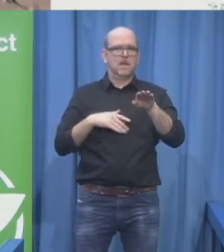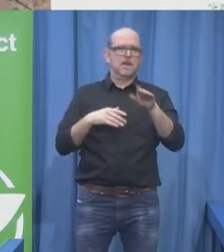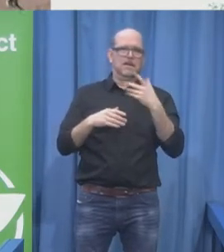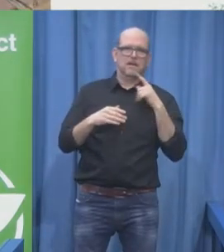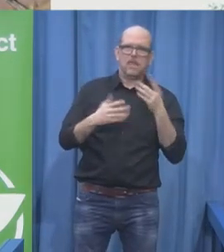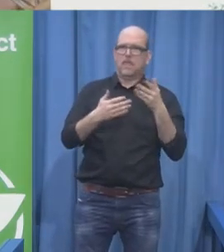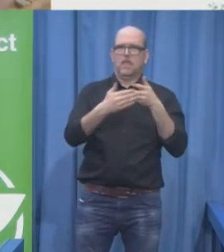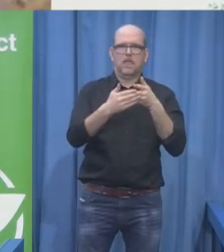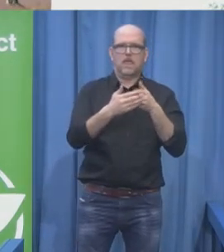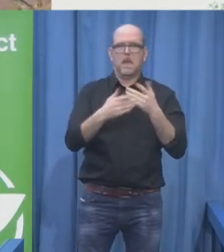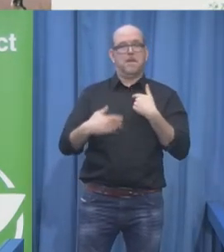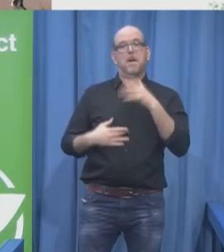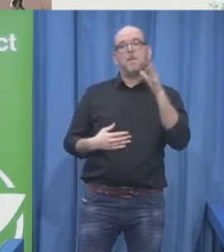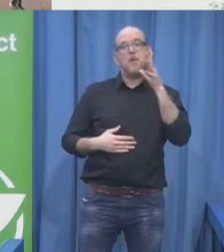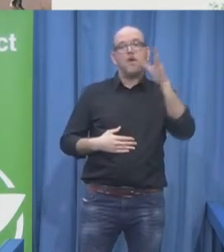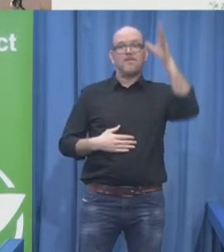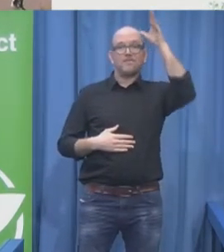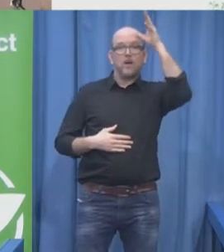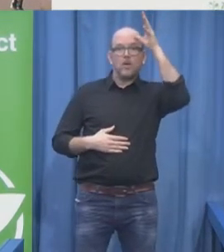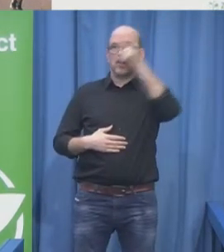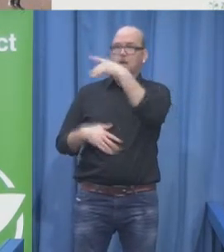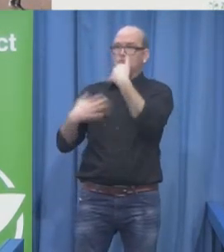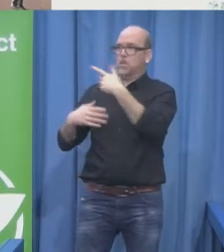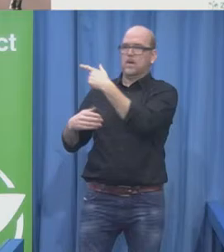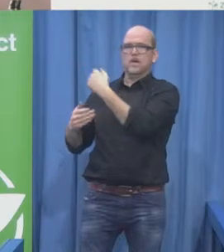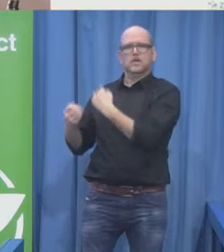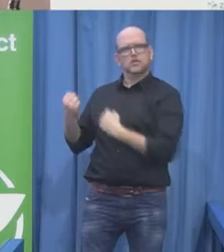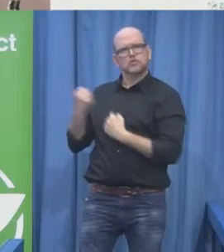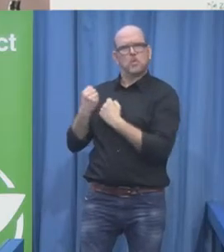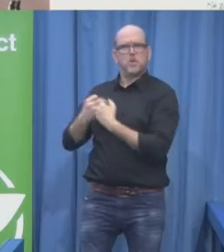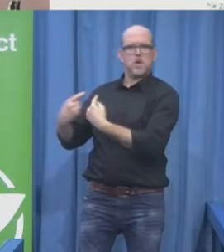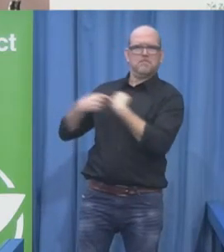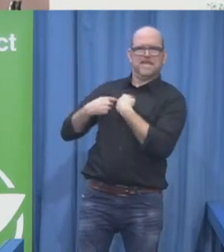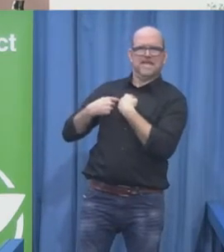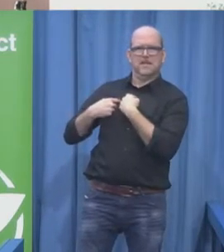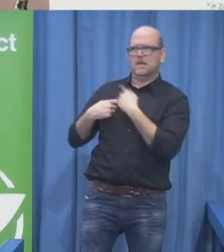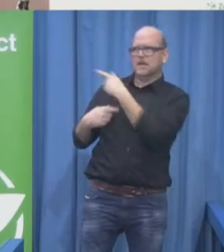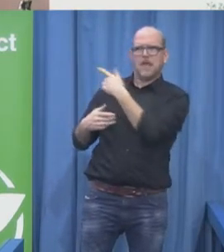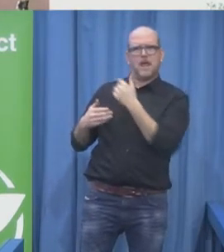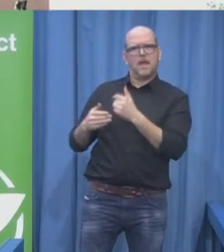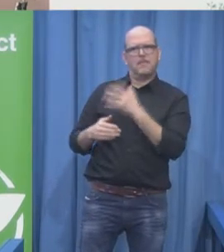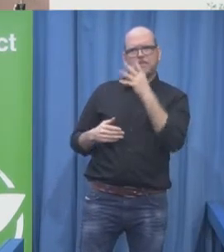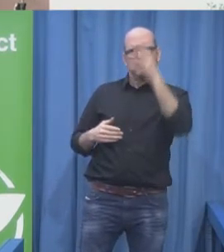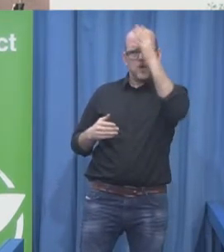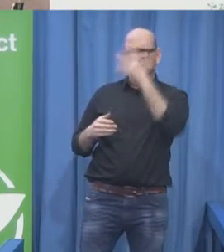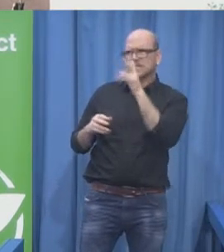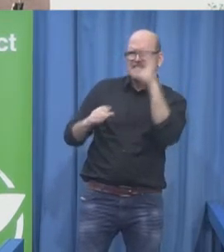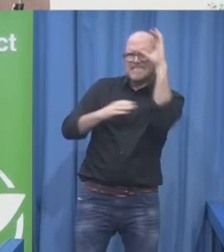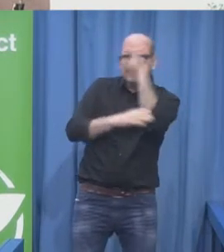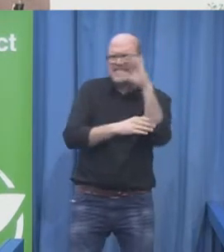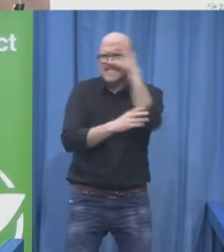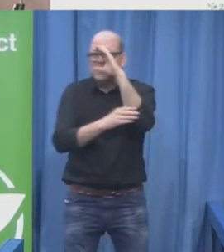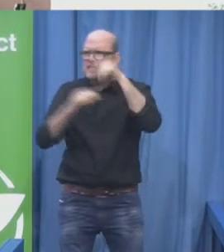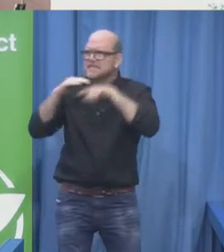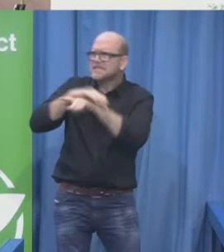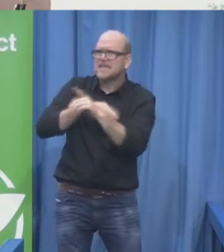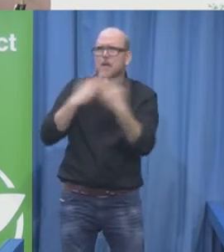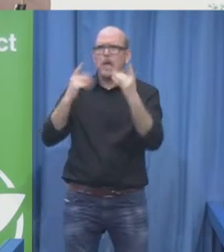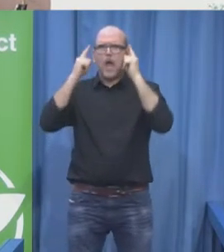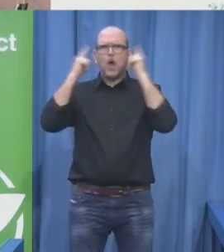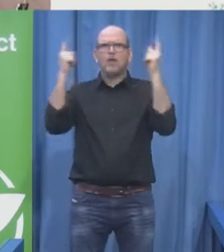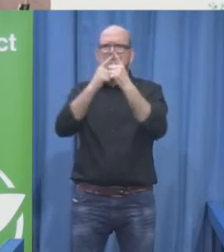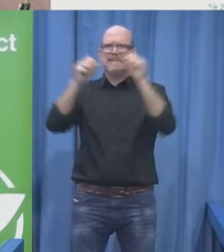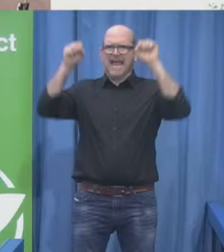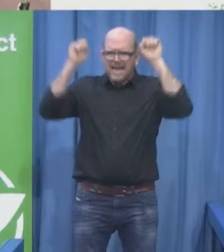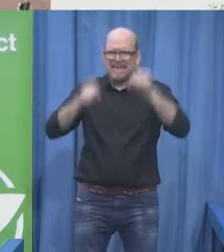They allowed, they found ways for me to go to school, to the ordinary school. Because in those years in Italy, there was still the law that children with